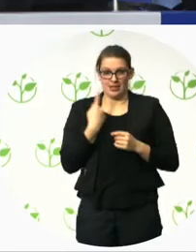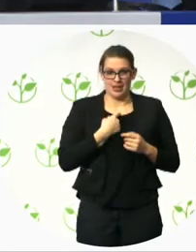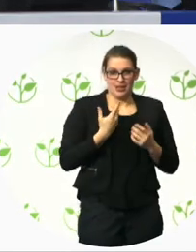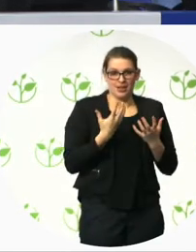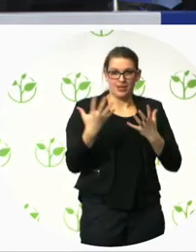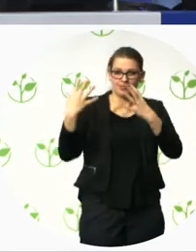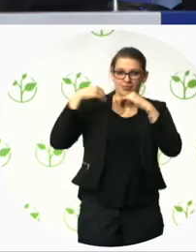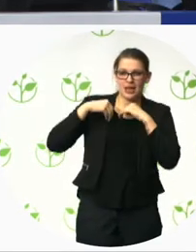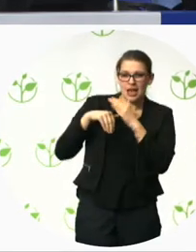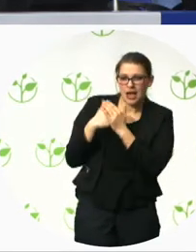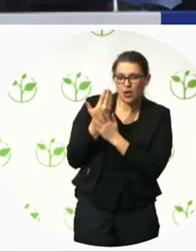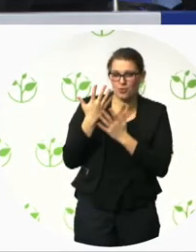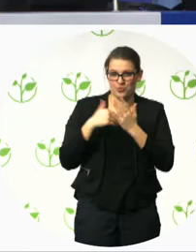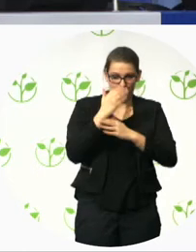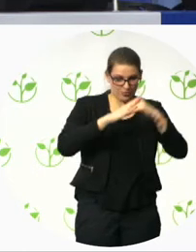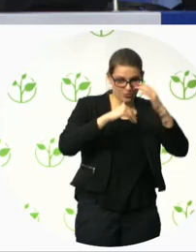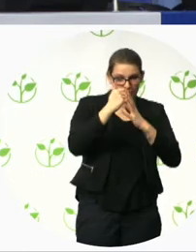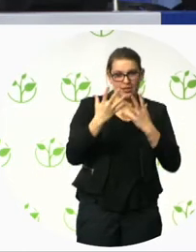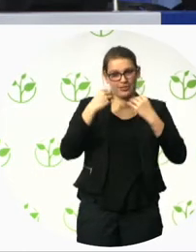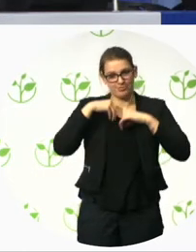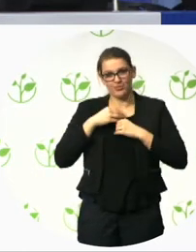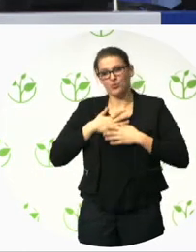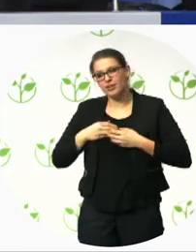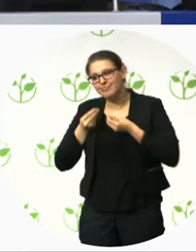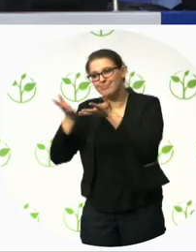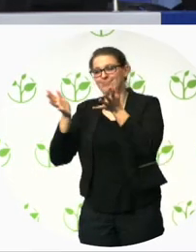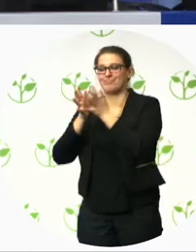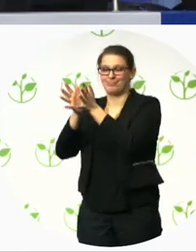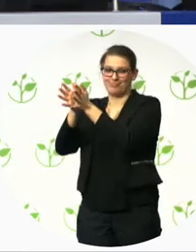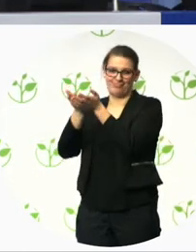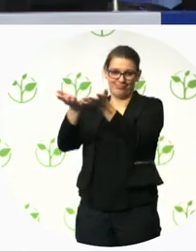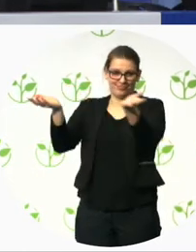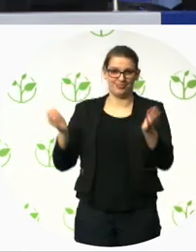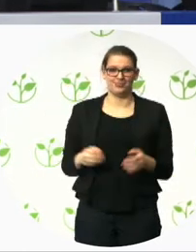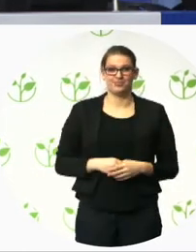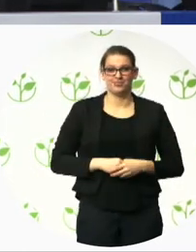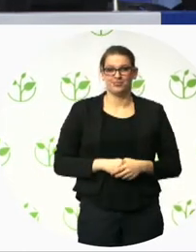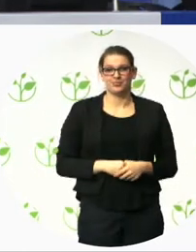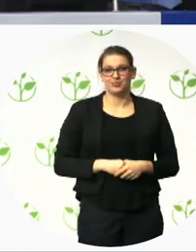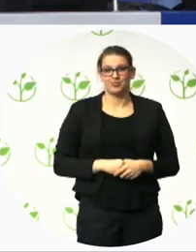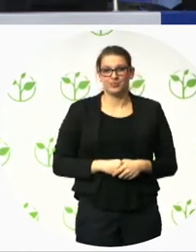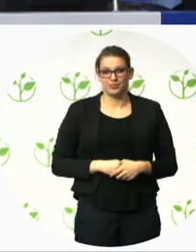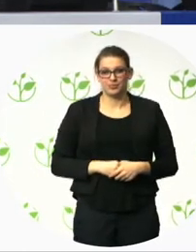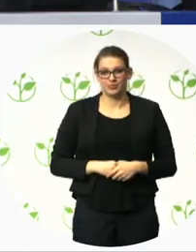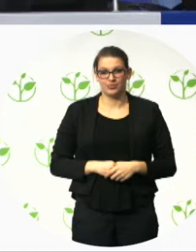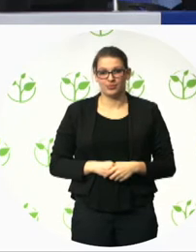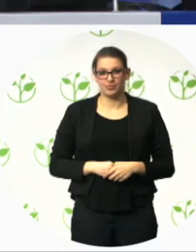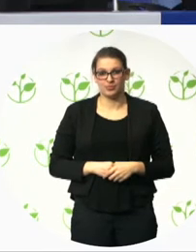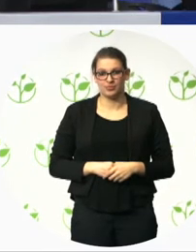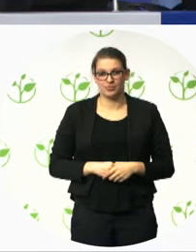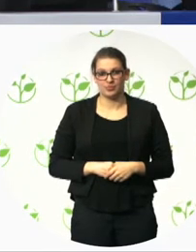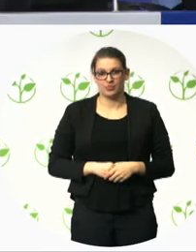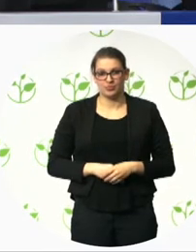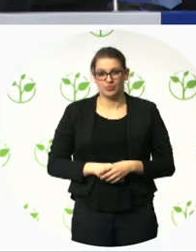what is really great to see is that participation in the right framework can successfully generate socio-political